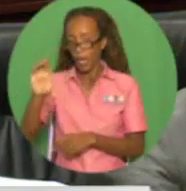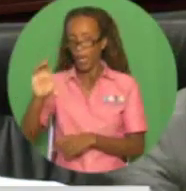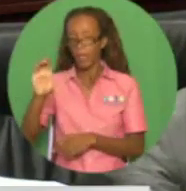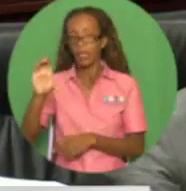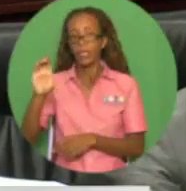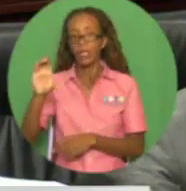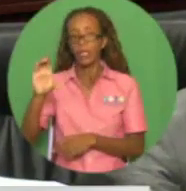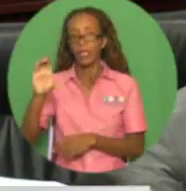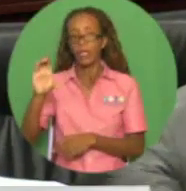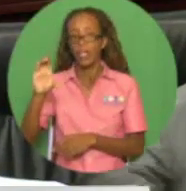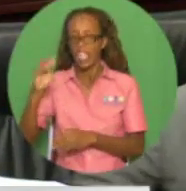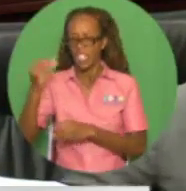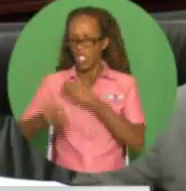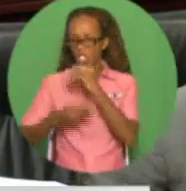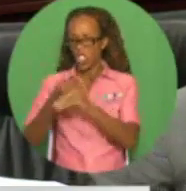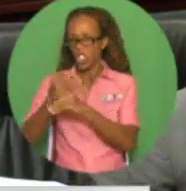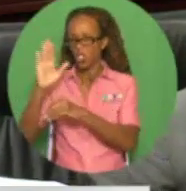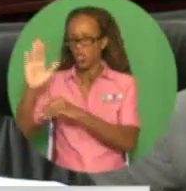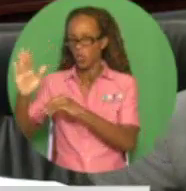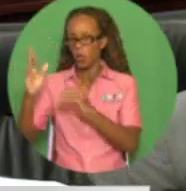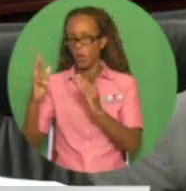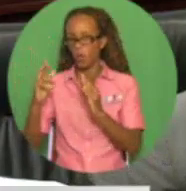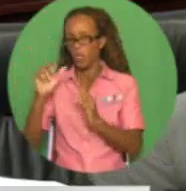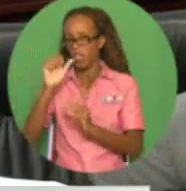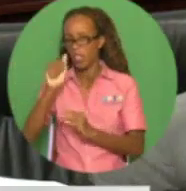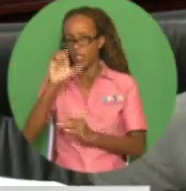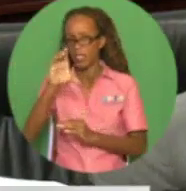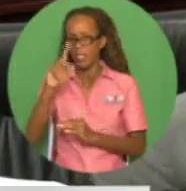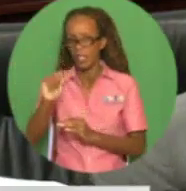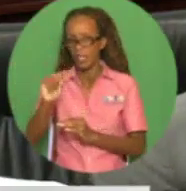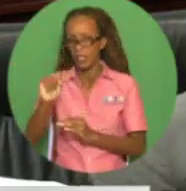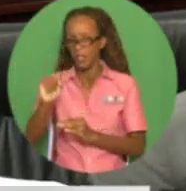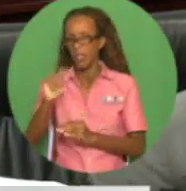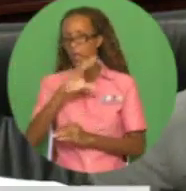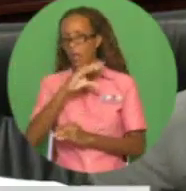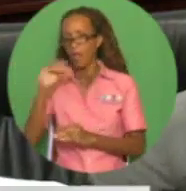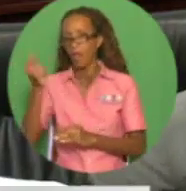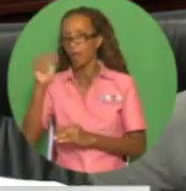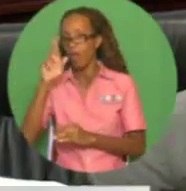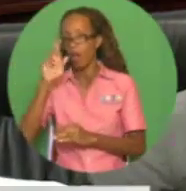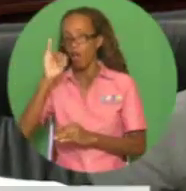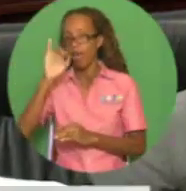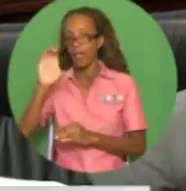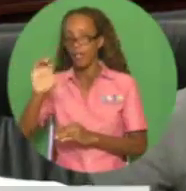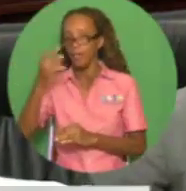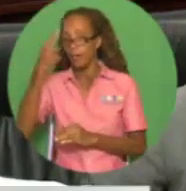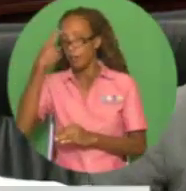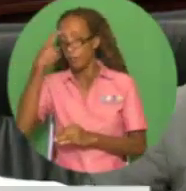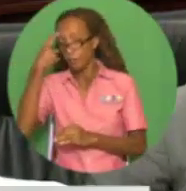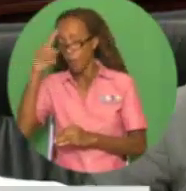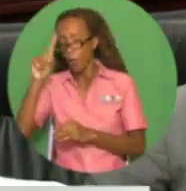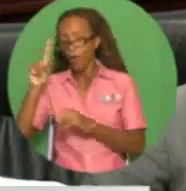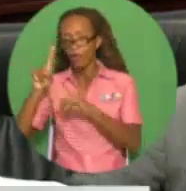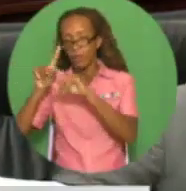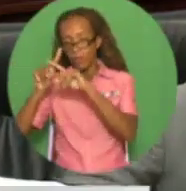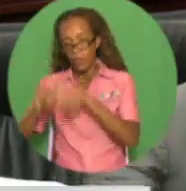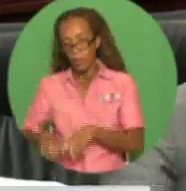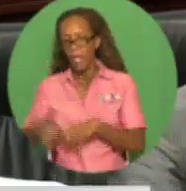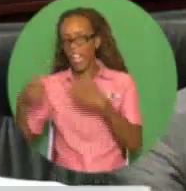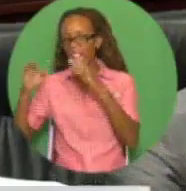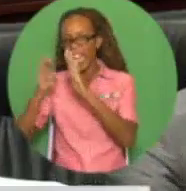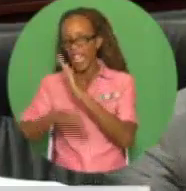TNTEC Act, and the Regulated Industries Commission for utility-scale renewable energy development.